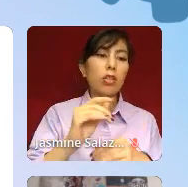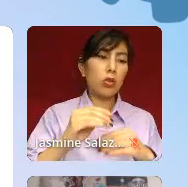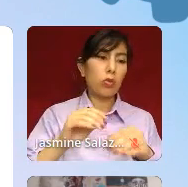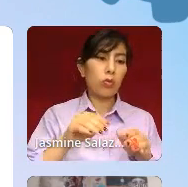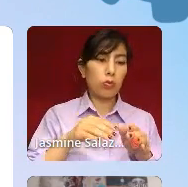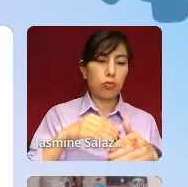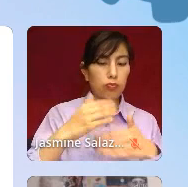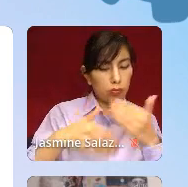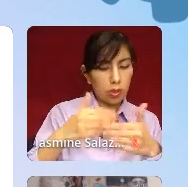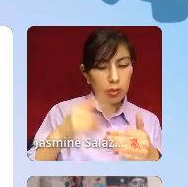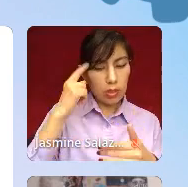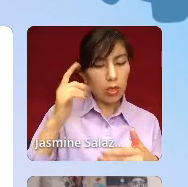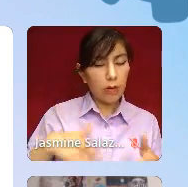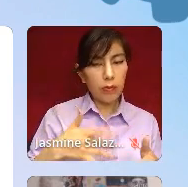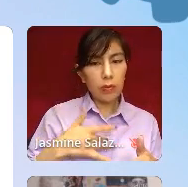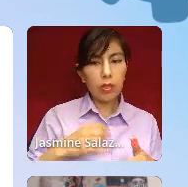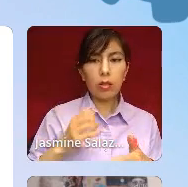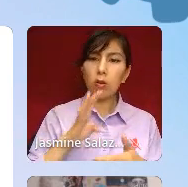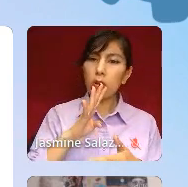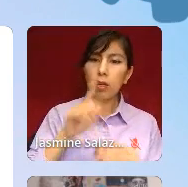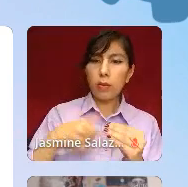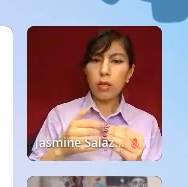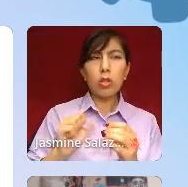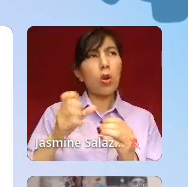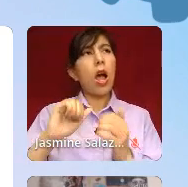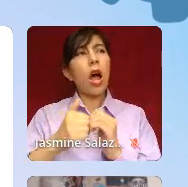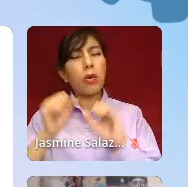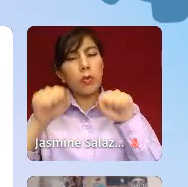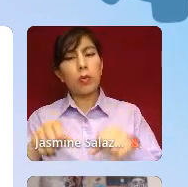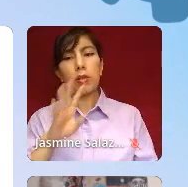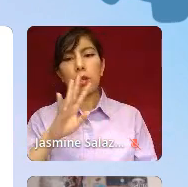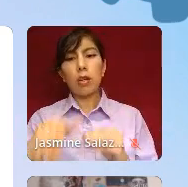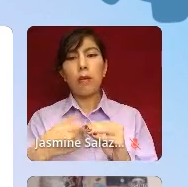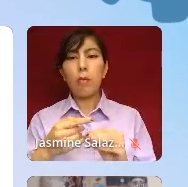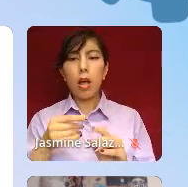taught to talk about our feelings. So how can we talk about suicide? Those are big